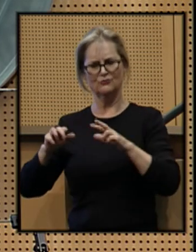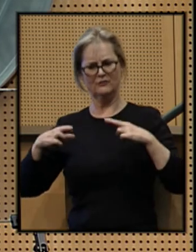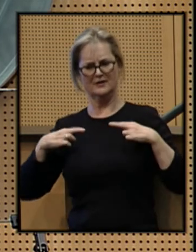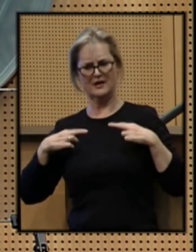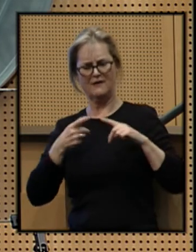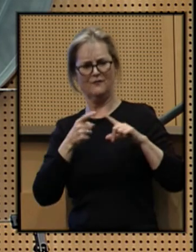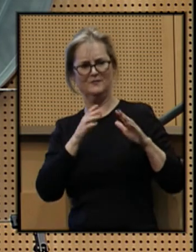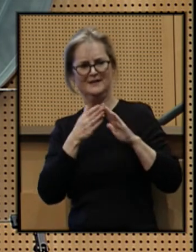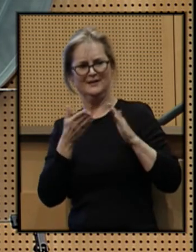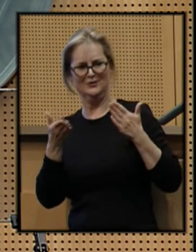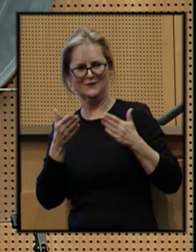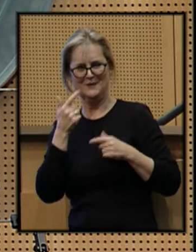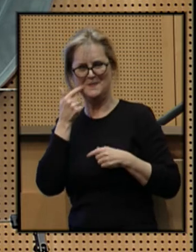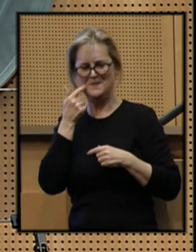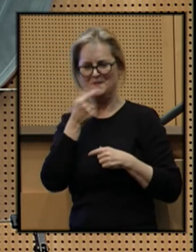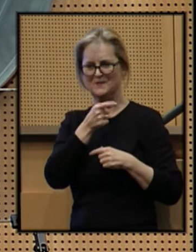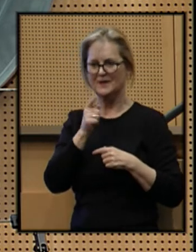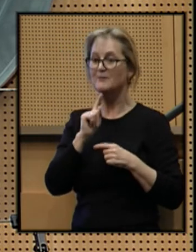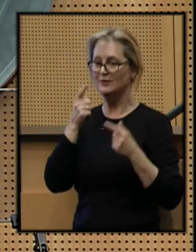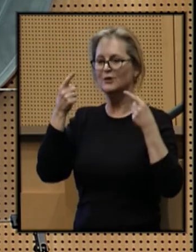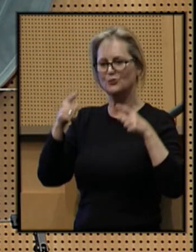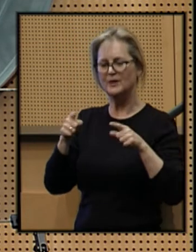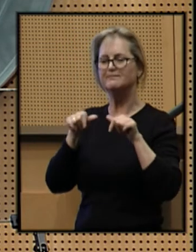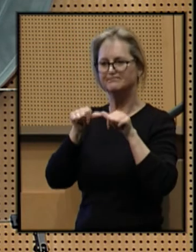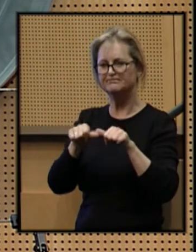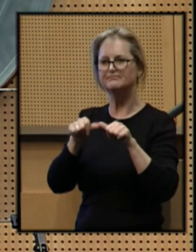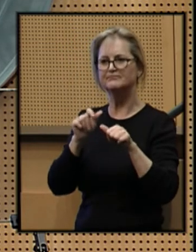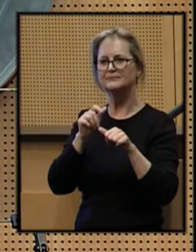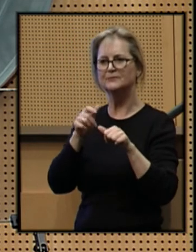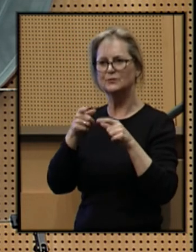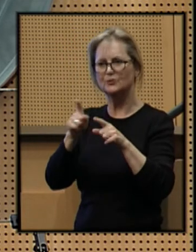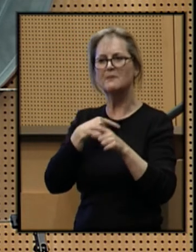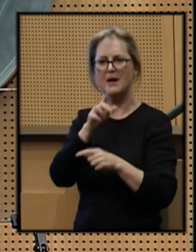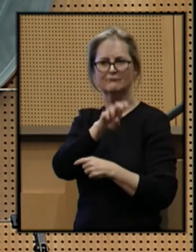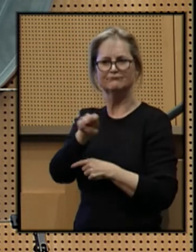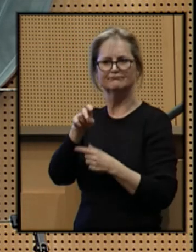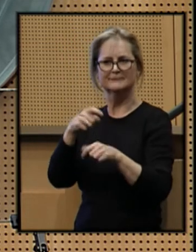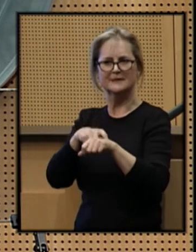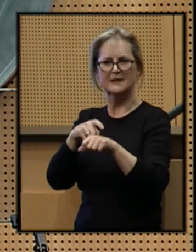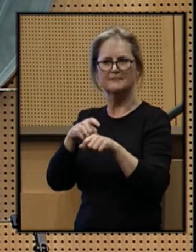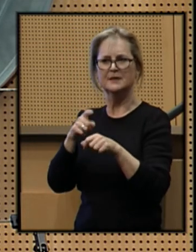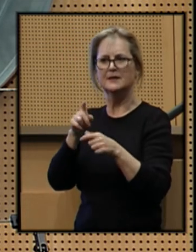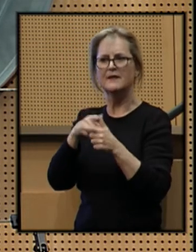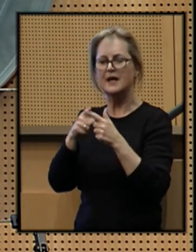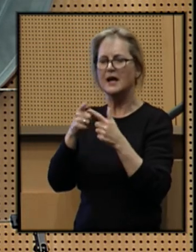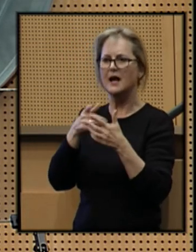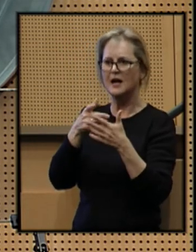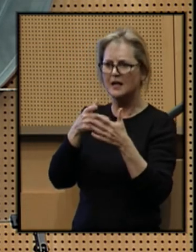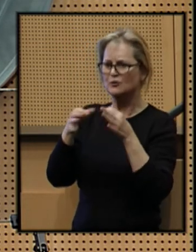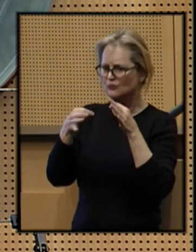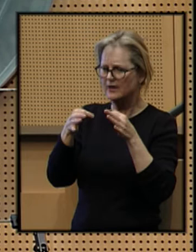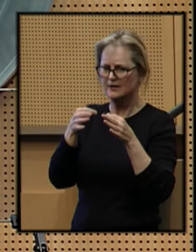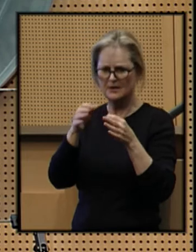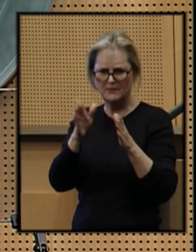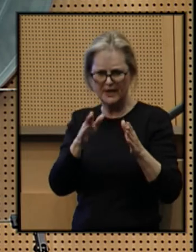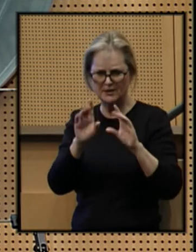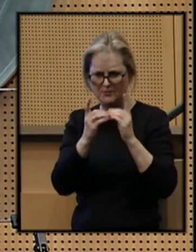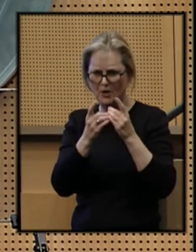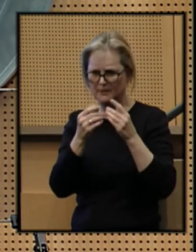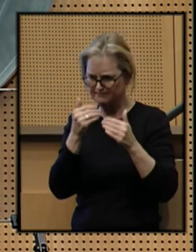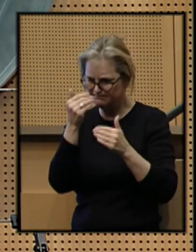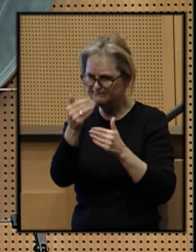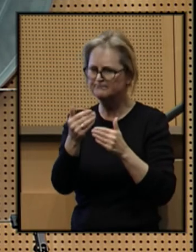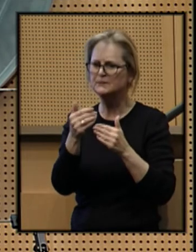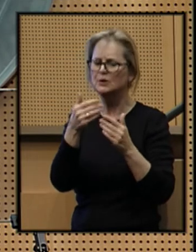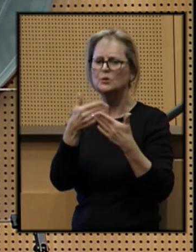from city service, but agreed to stay on during my transition. Then as I directed our planning department to move forward with a